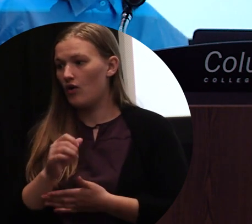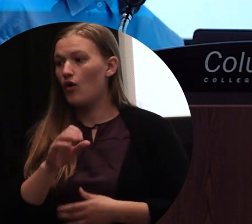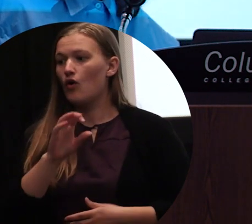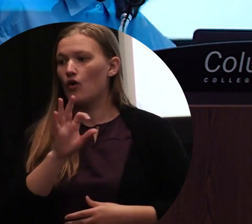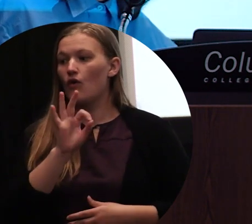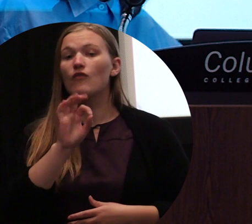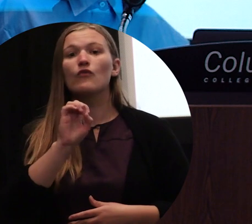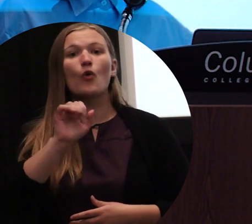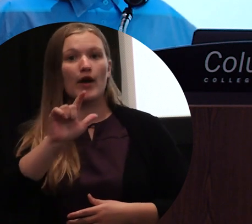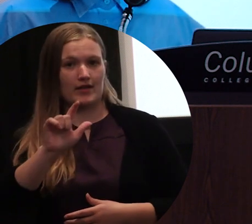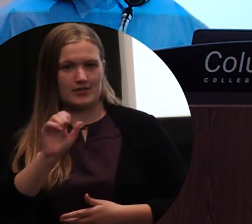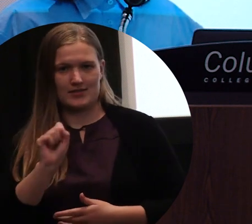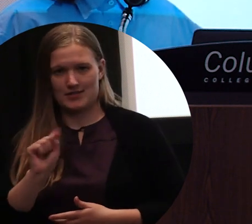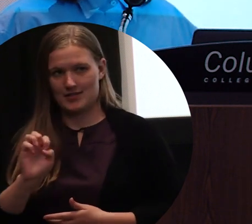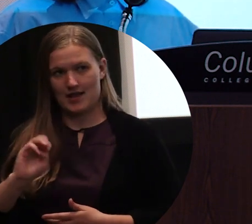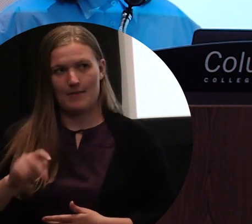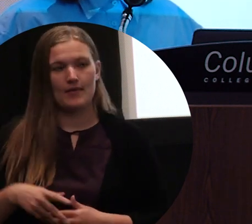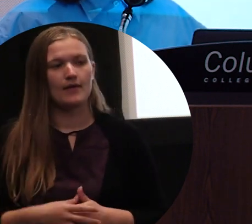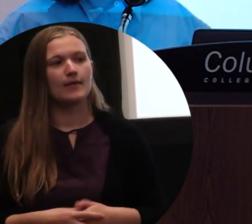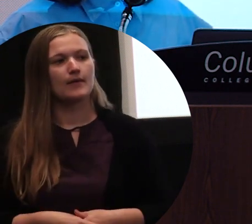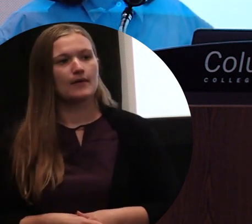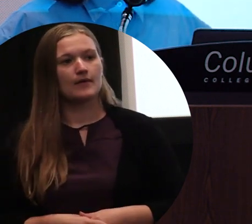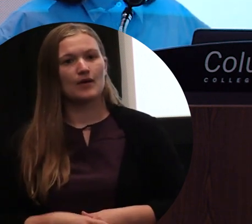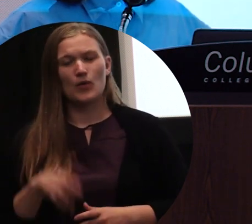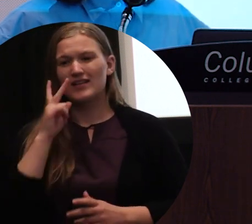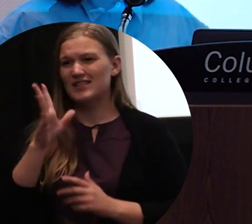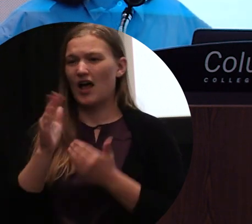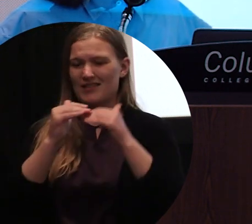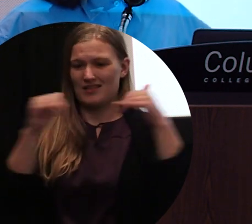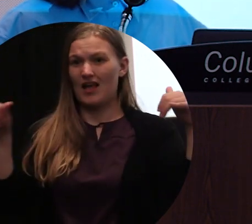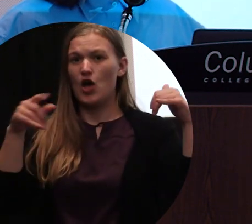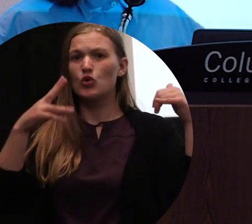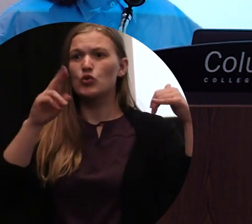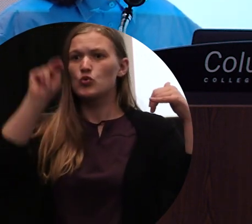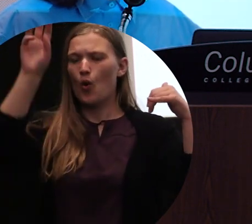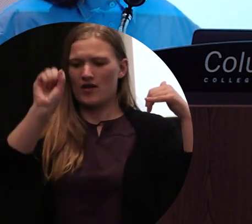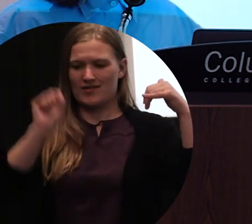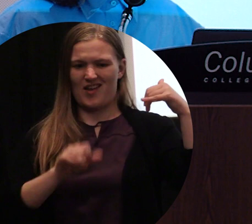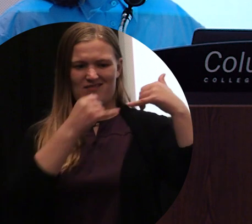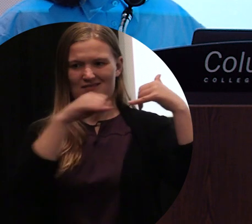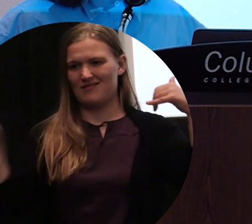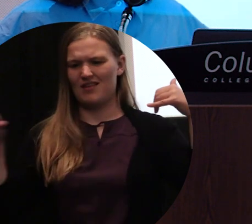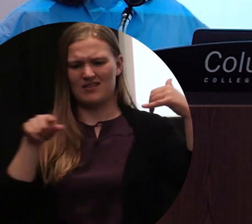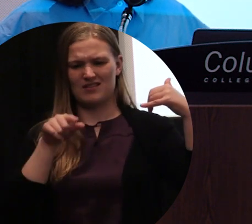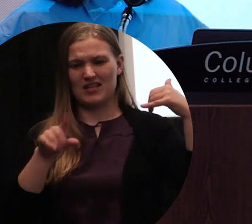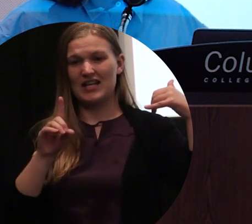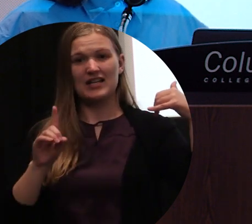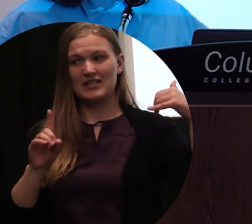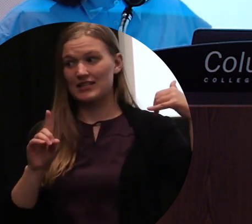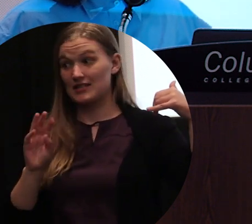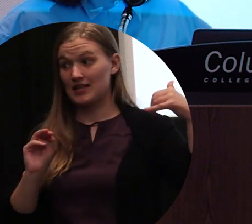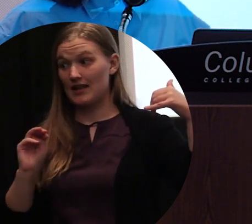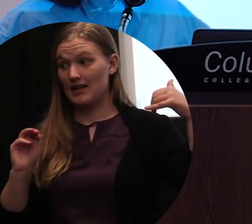When I visited the DMZ, what I saw that separated the north and south was a line, a concrete line. At the DMZ, there's a